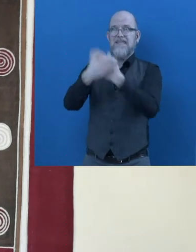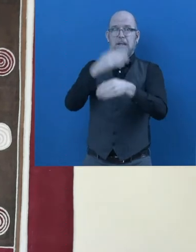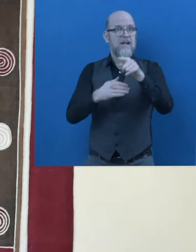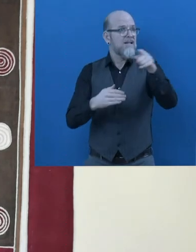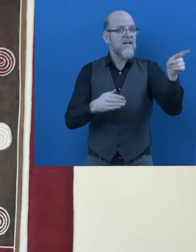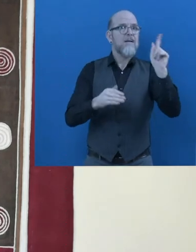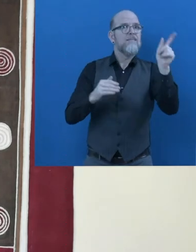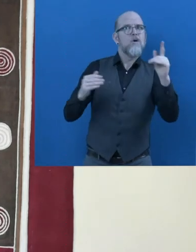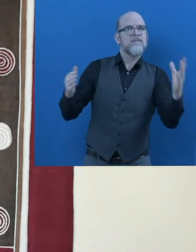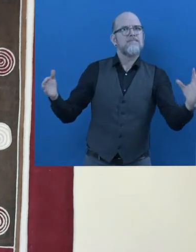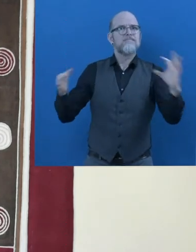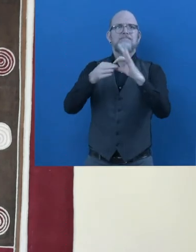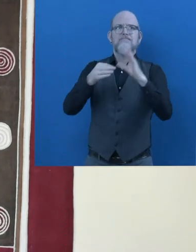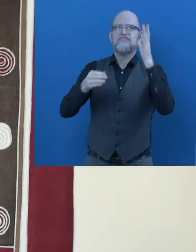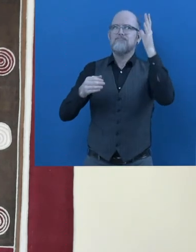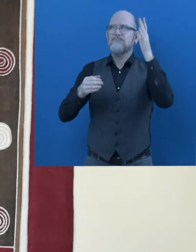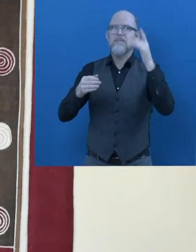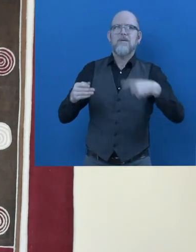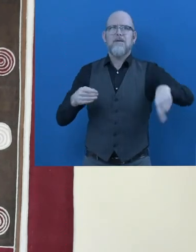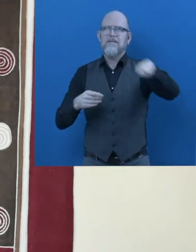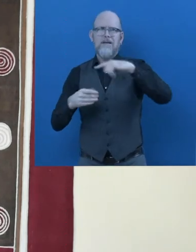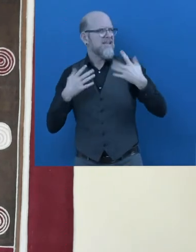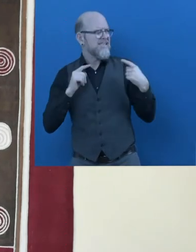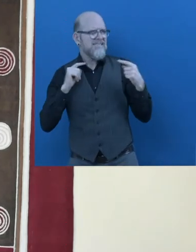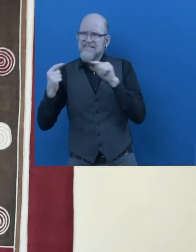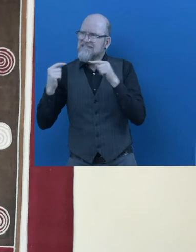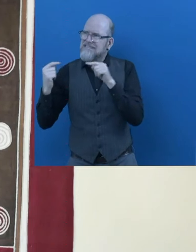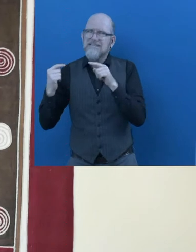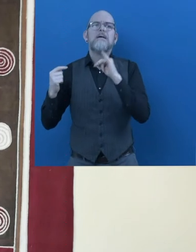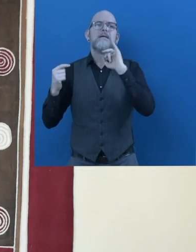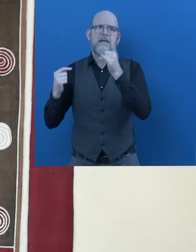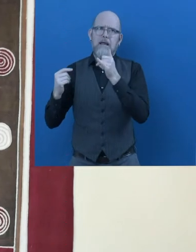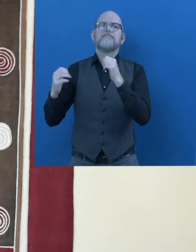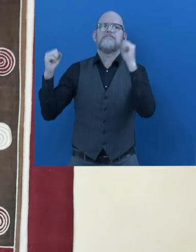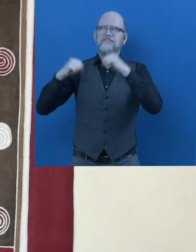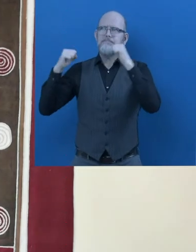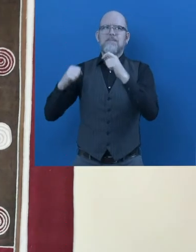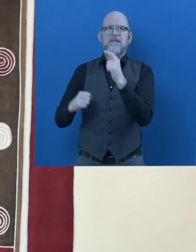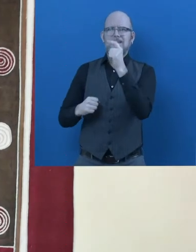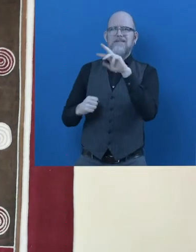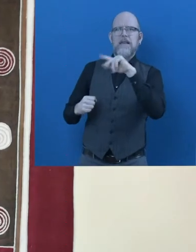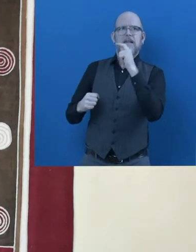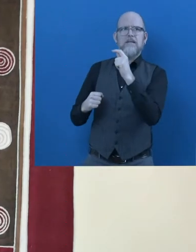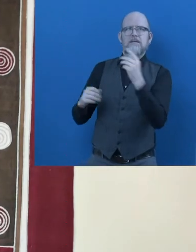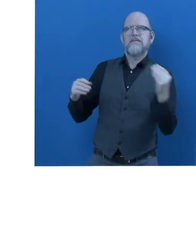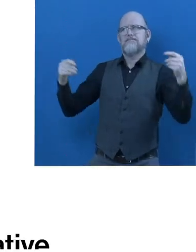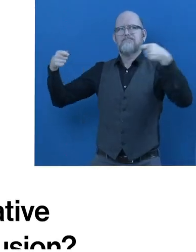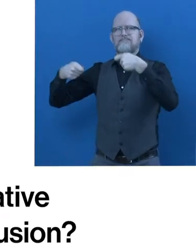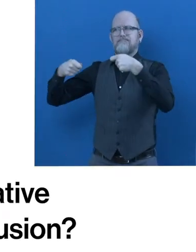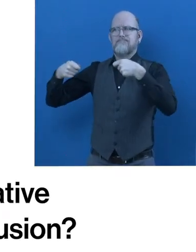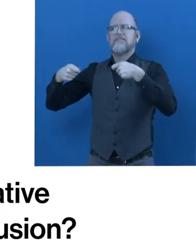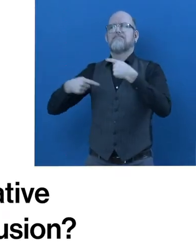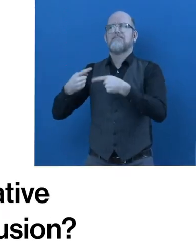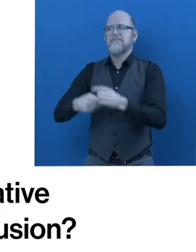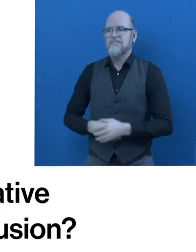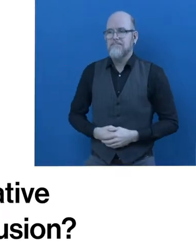a discussion also with some voters, so they agreed to finance this guideline, and that was how it happened. What